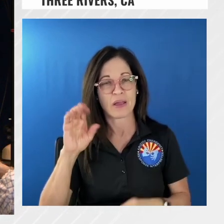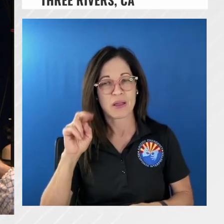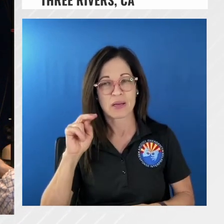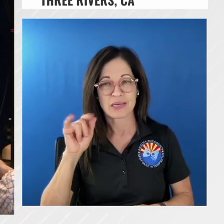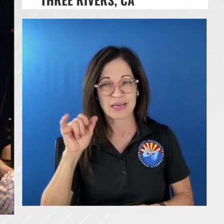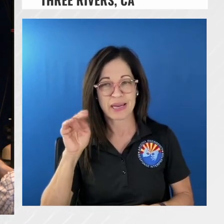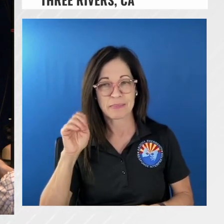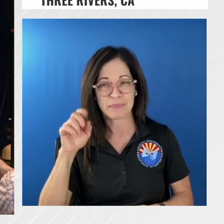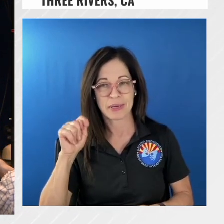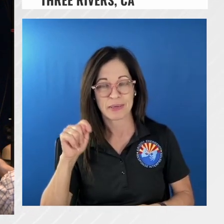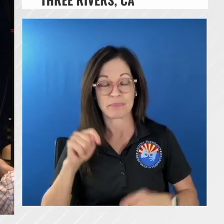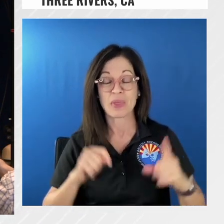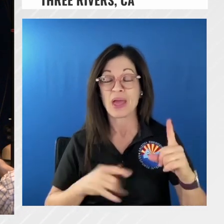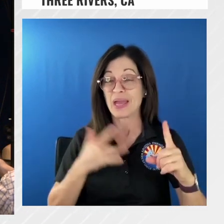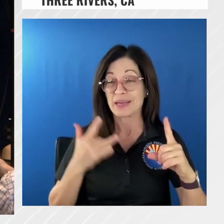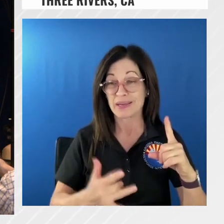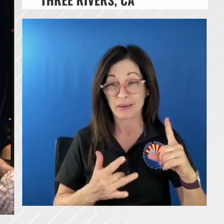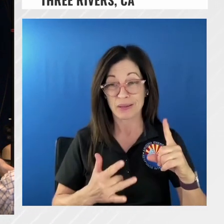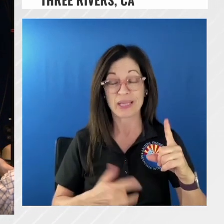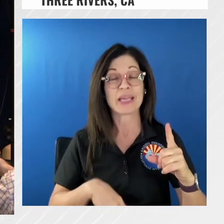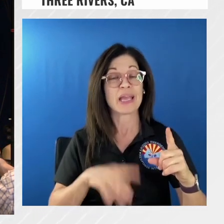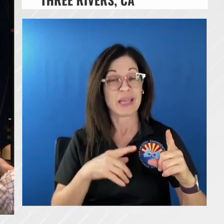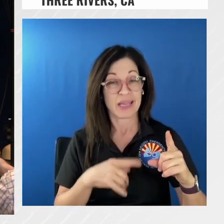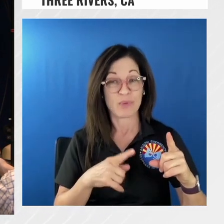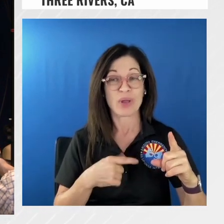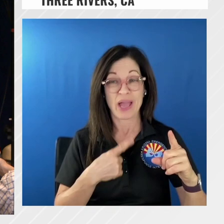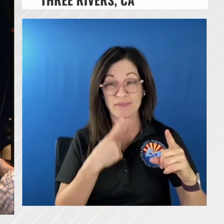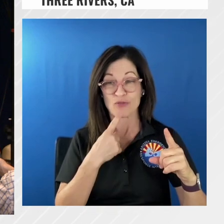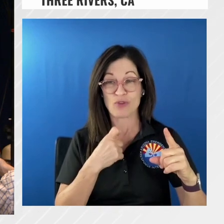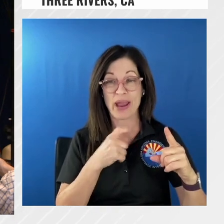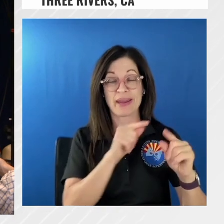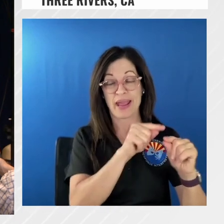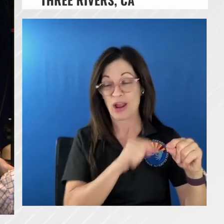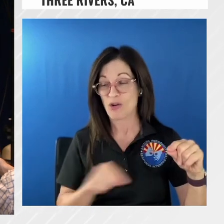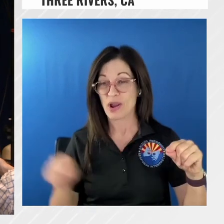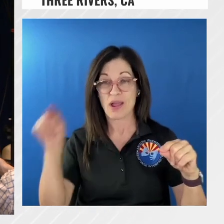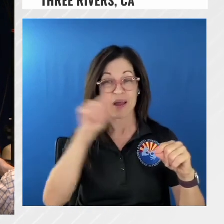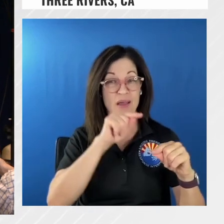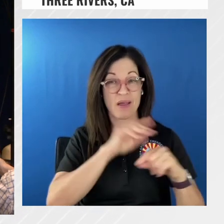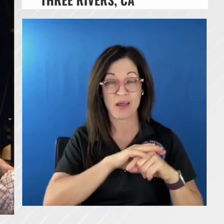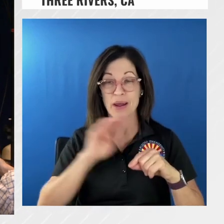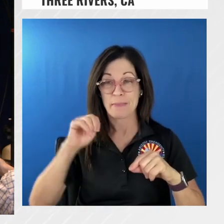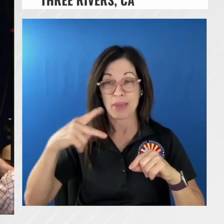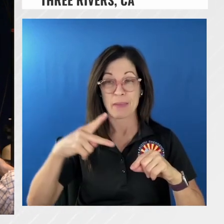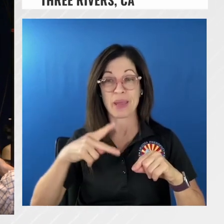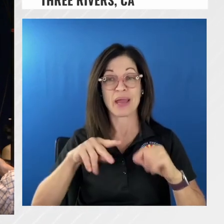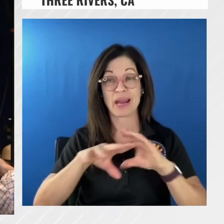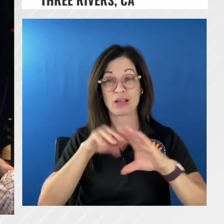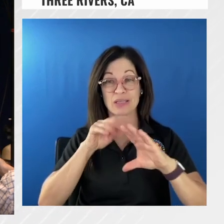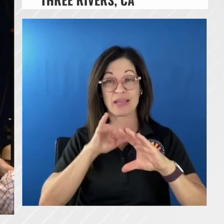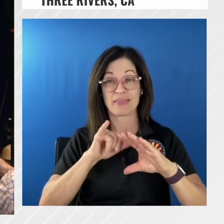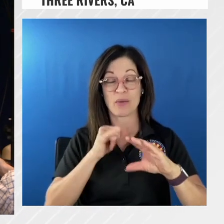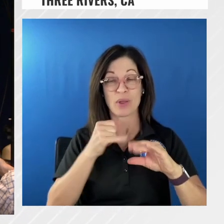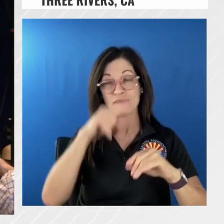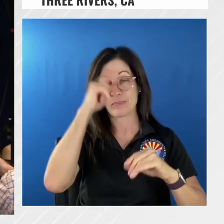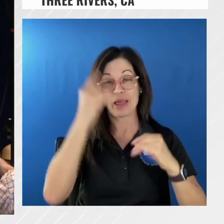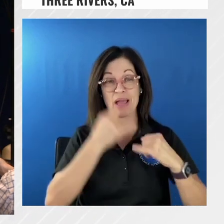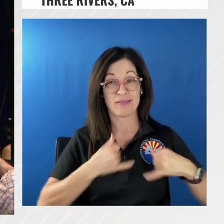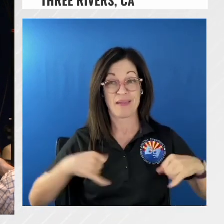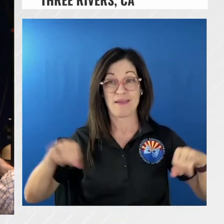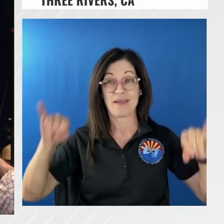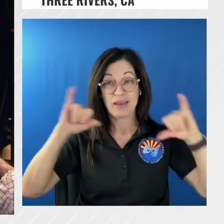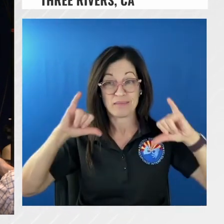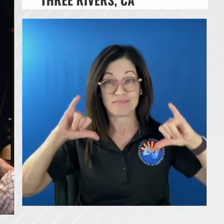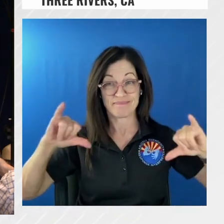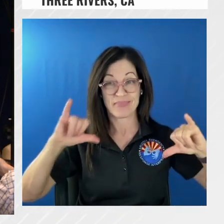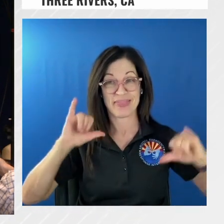as a black line around a red area on a map as you can see we don't have that because we're not able to get to the fire's